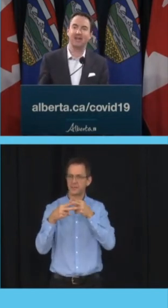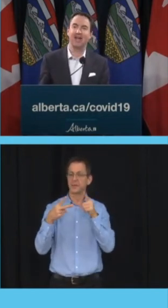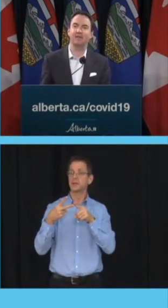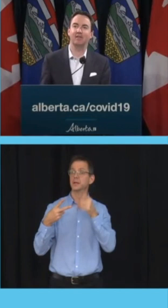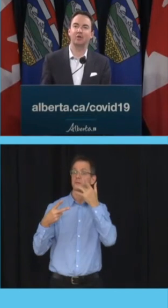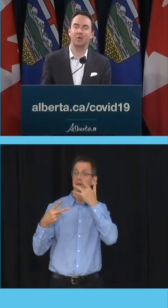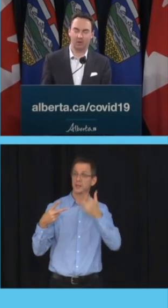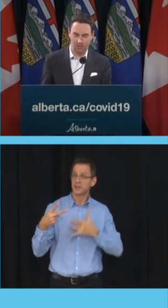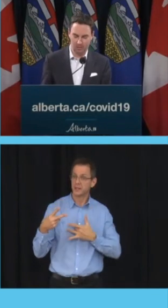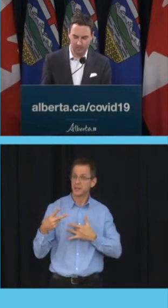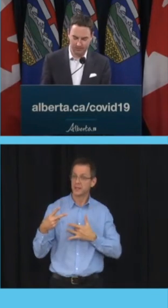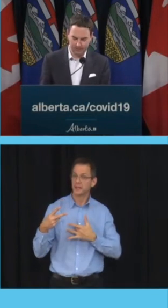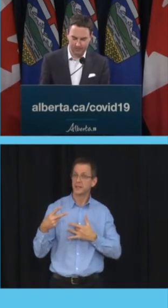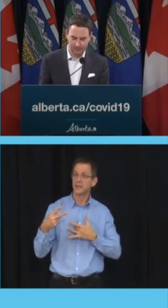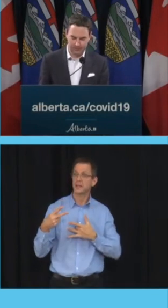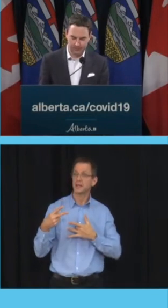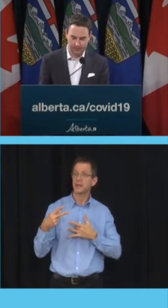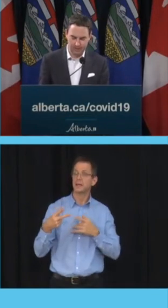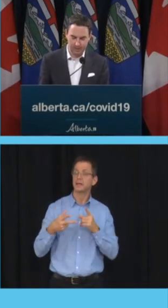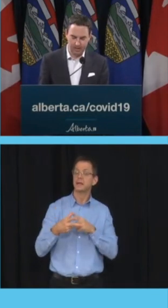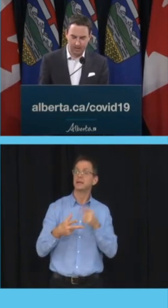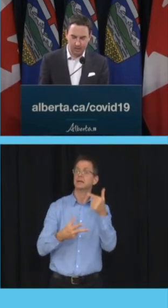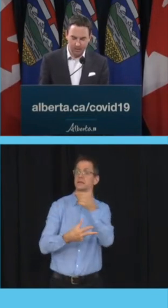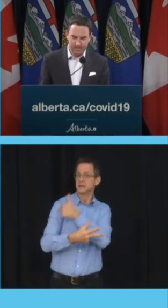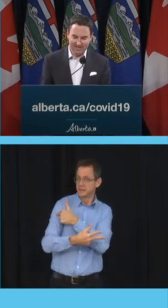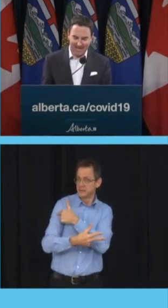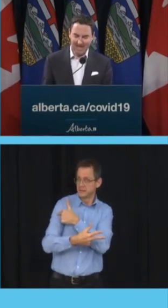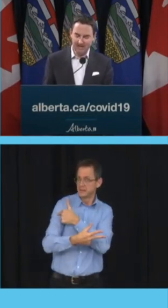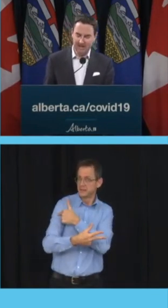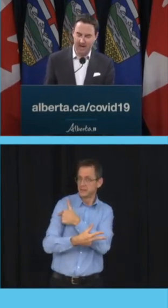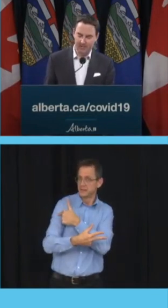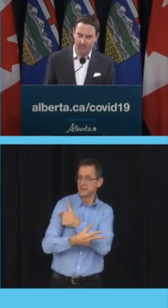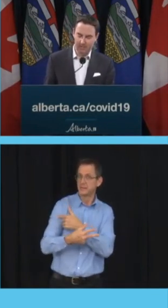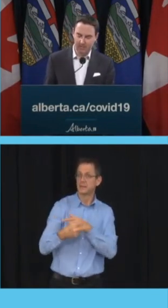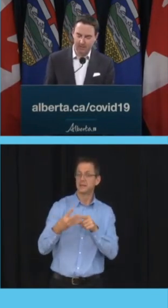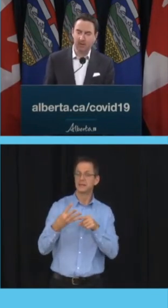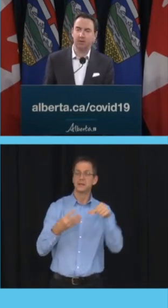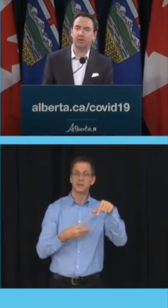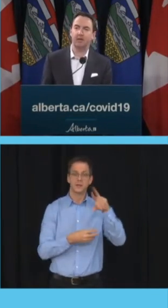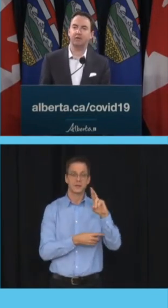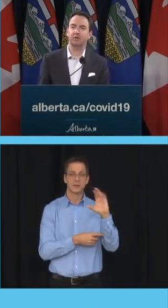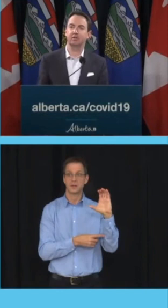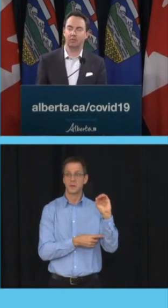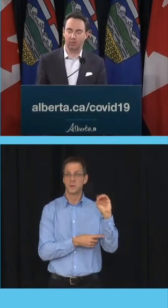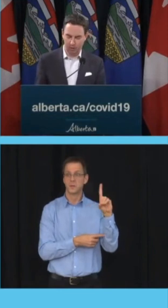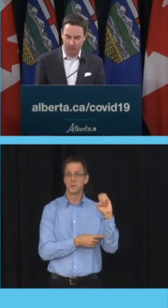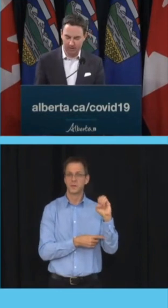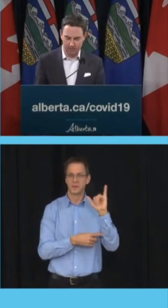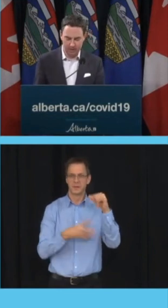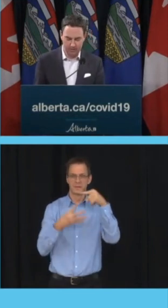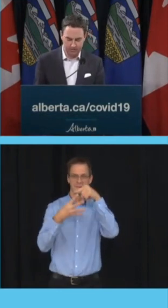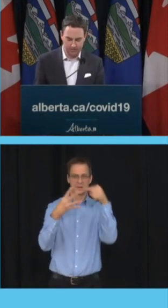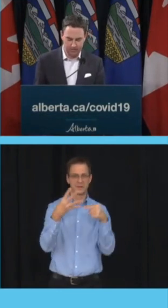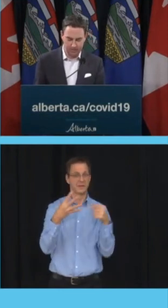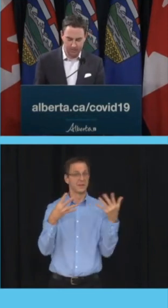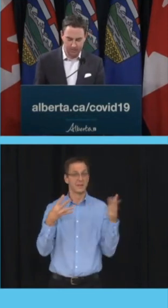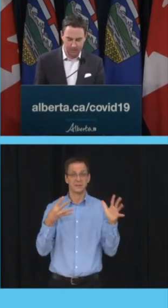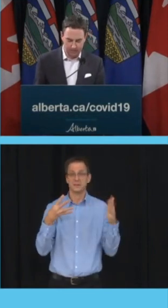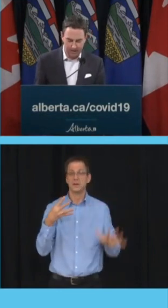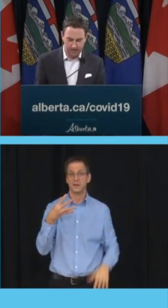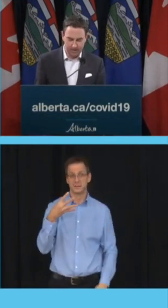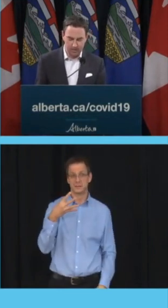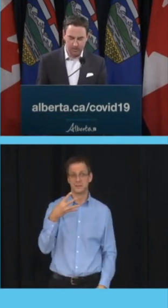vaccinations, and the QR code. Now, once it's scanned in the app, the next slide will show what comes up.